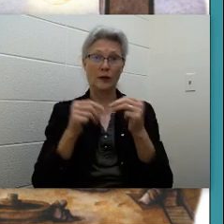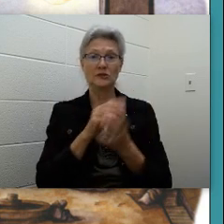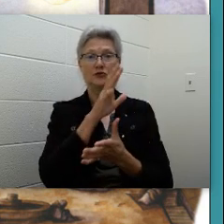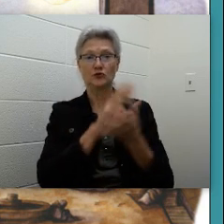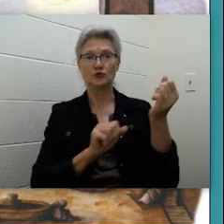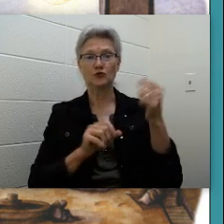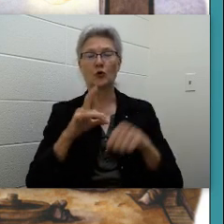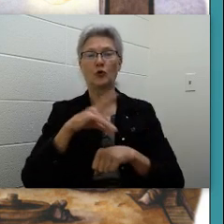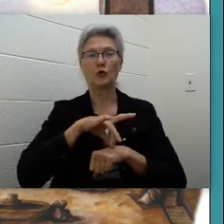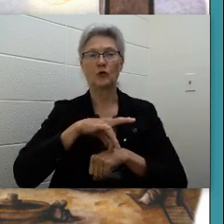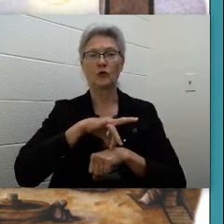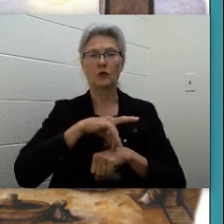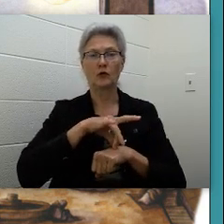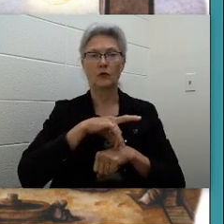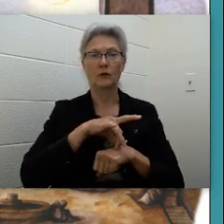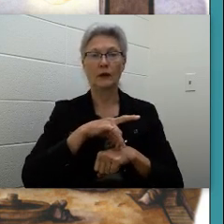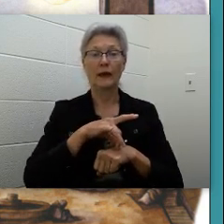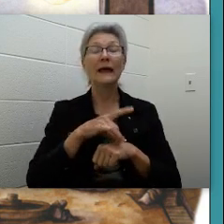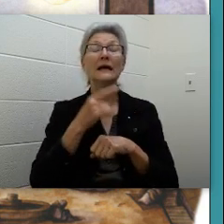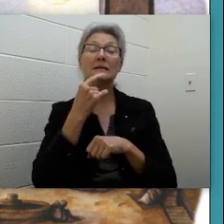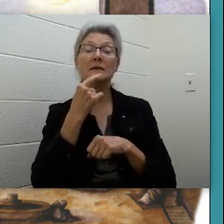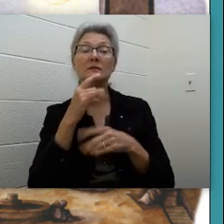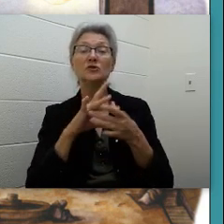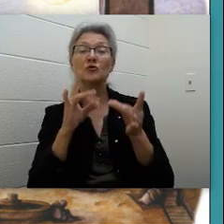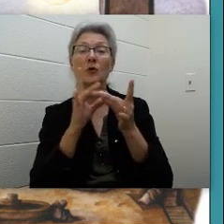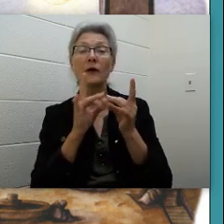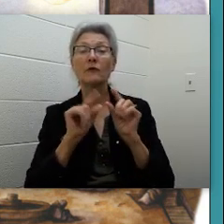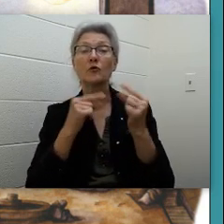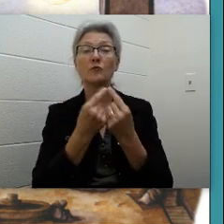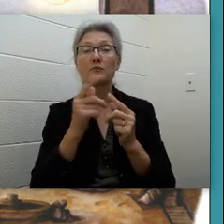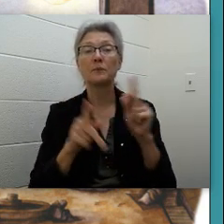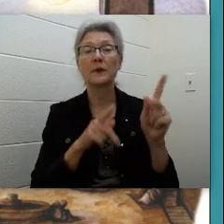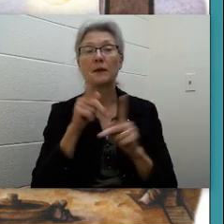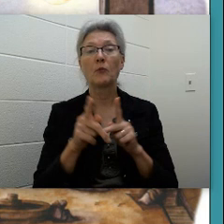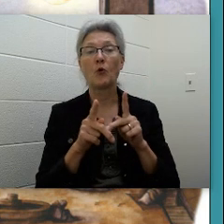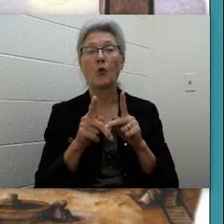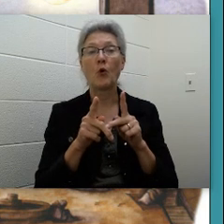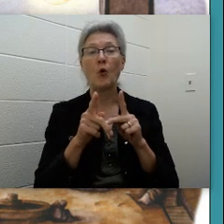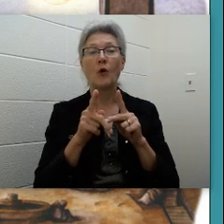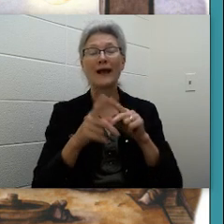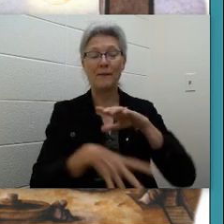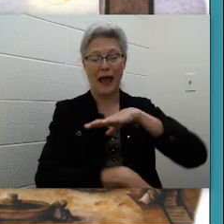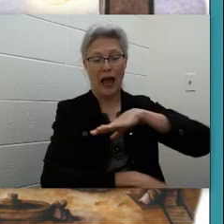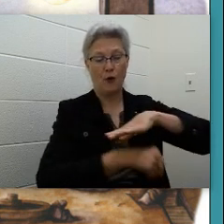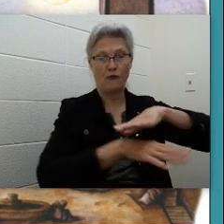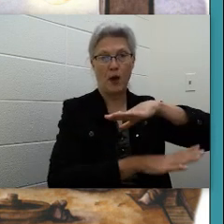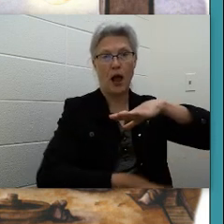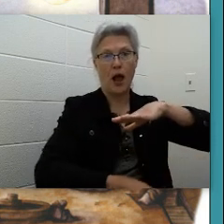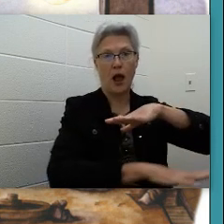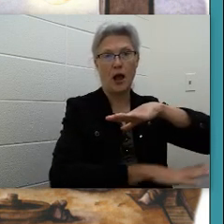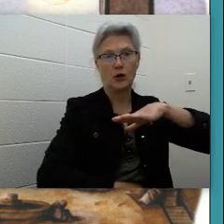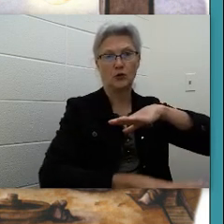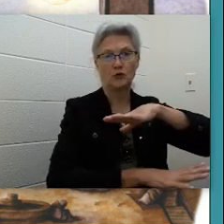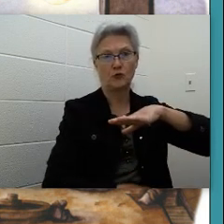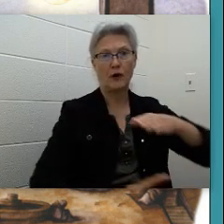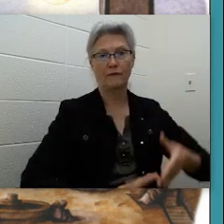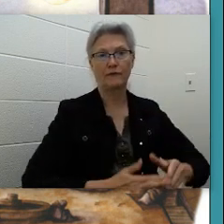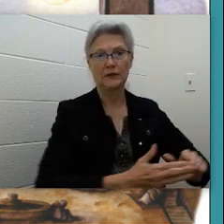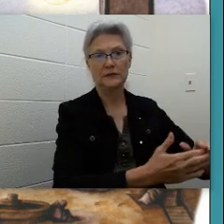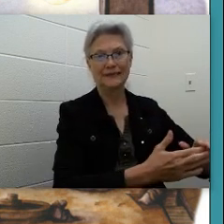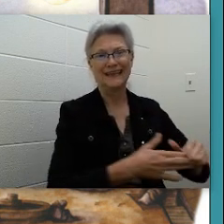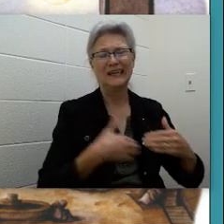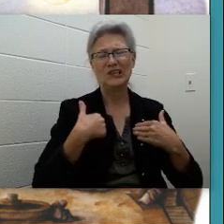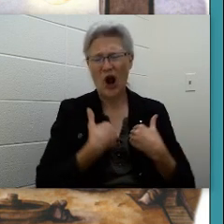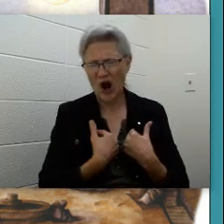devastated Earth. It tells the story of a group of people who have emerged tired and hungry from an